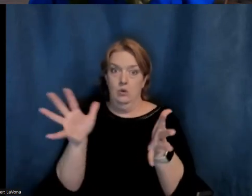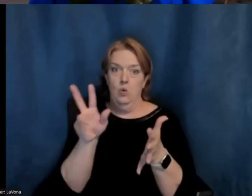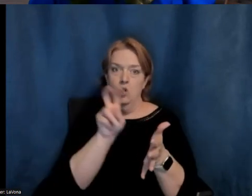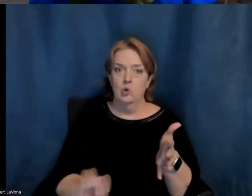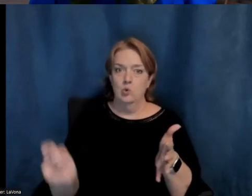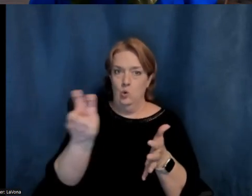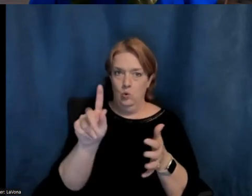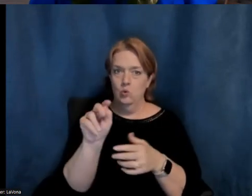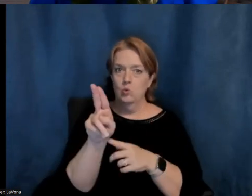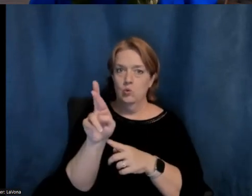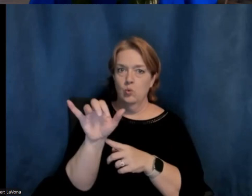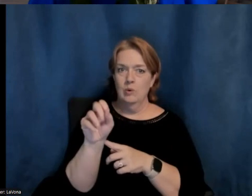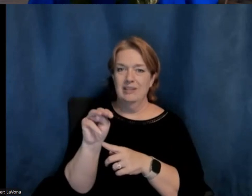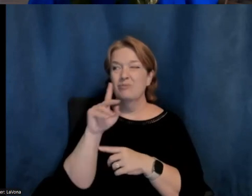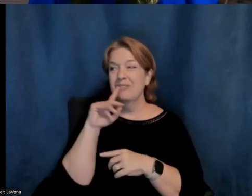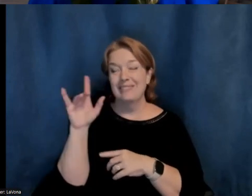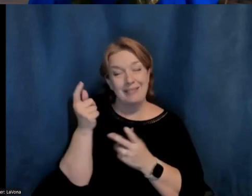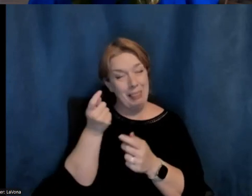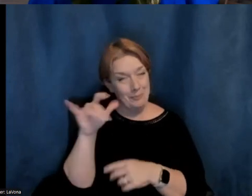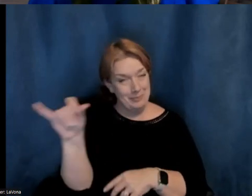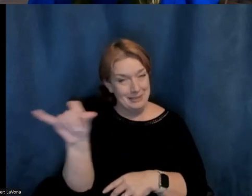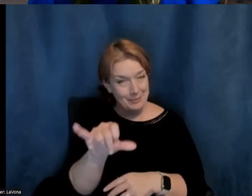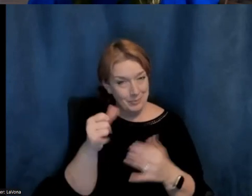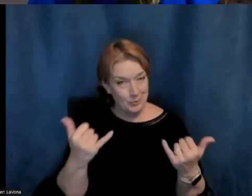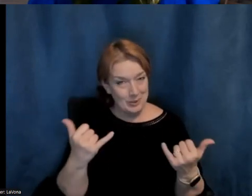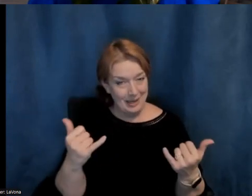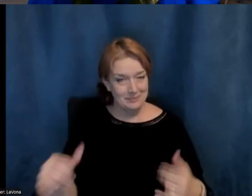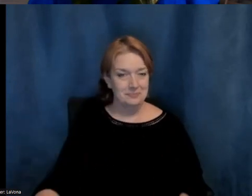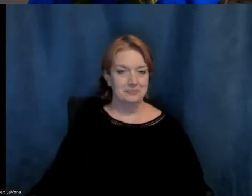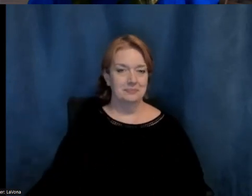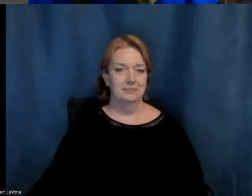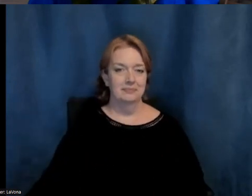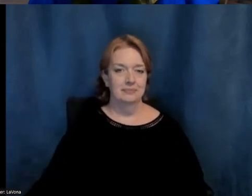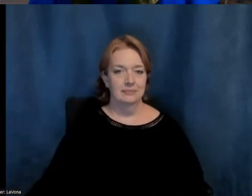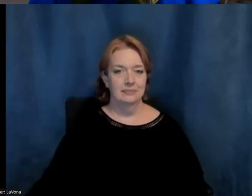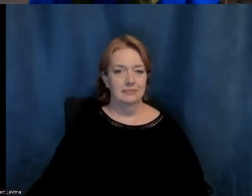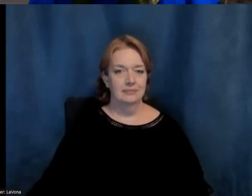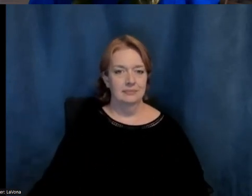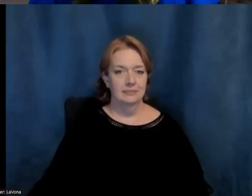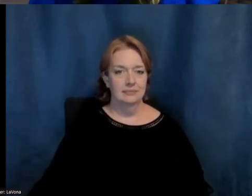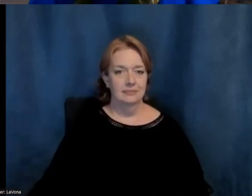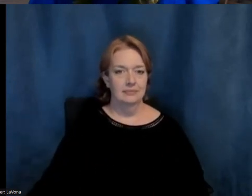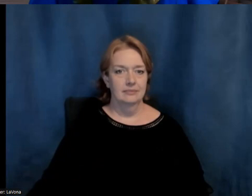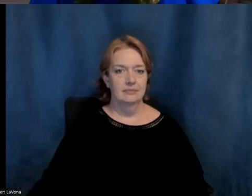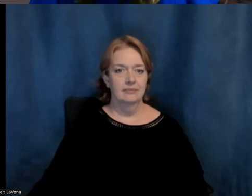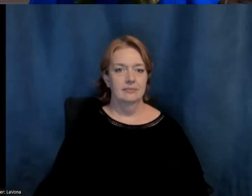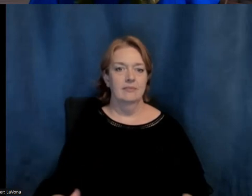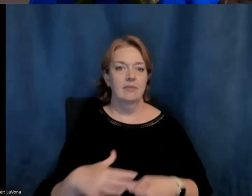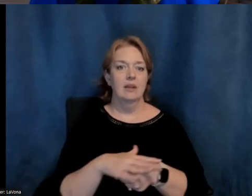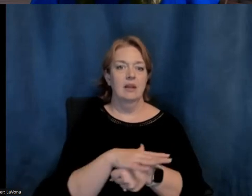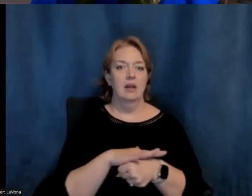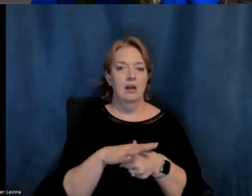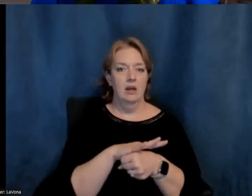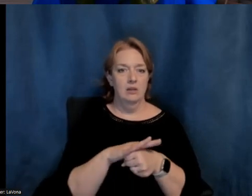similar from what happens today. Our local artists, art colonists,